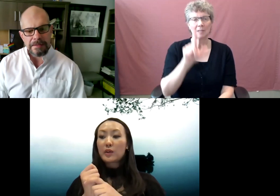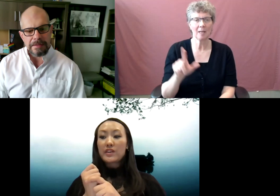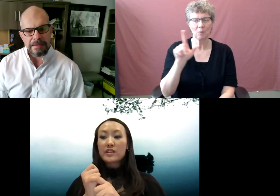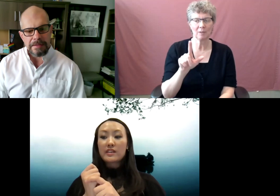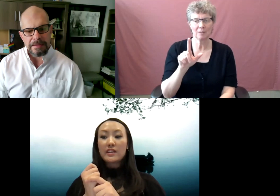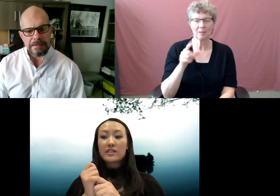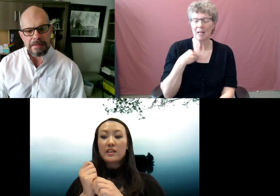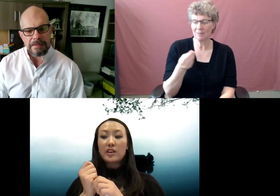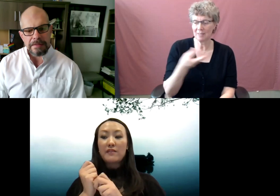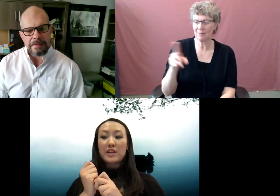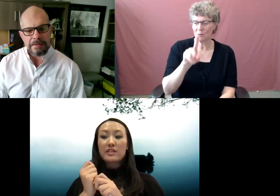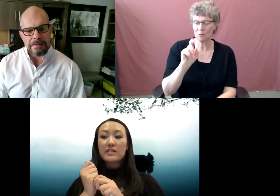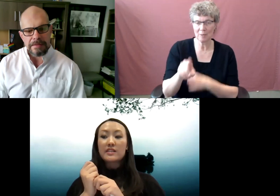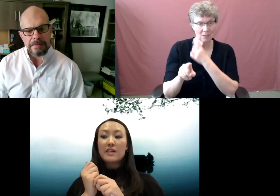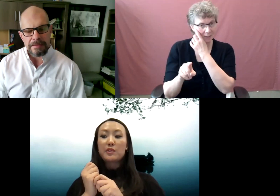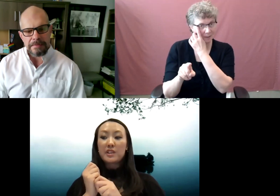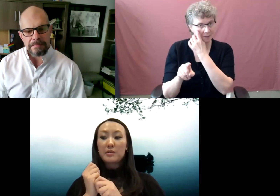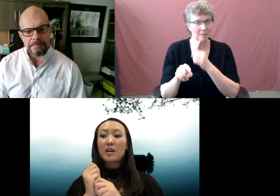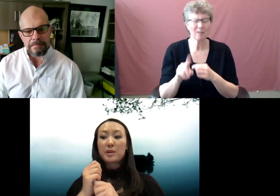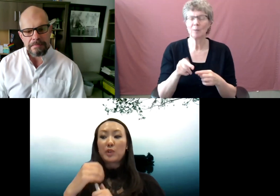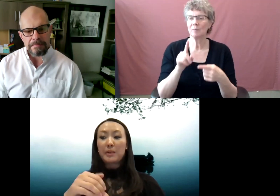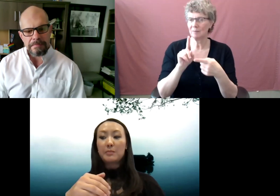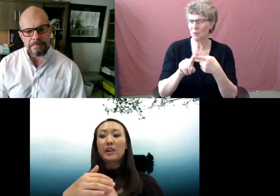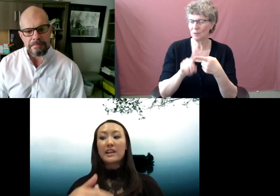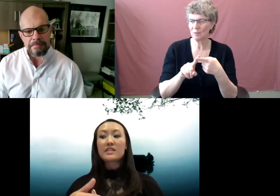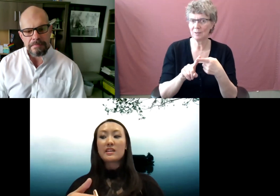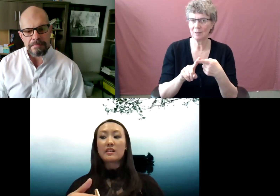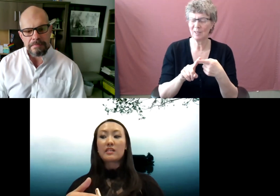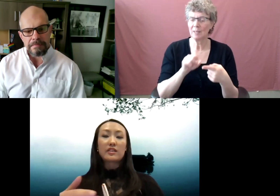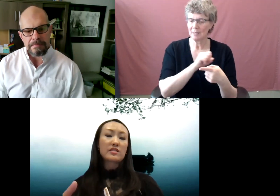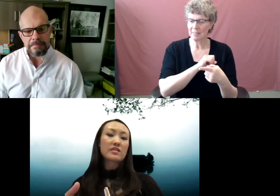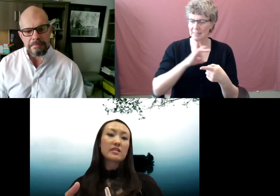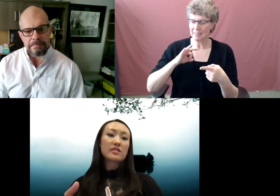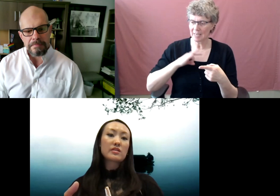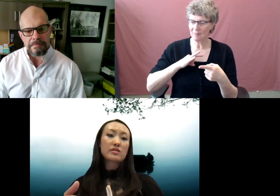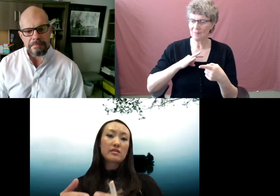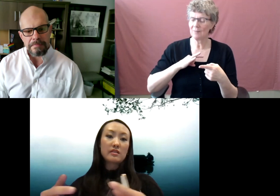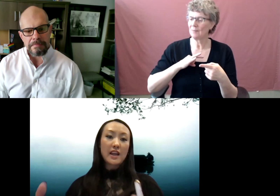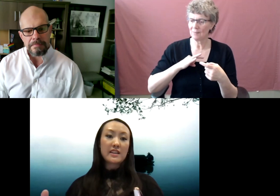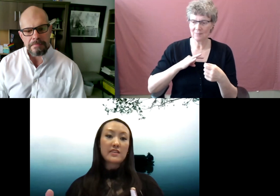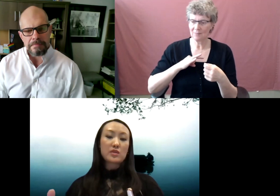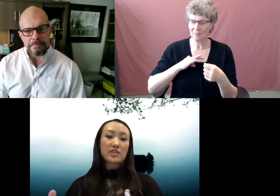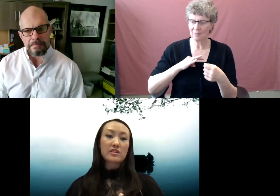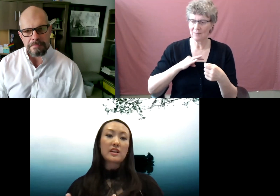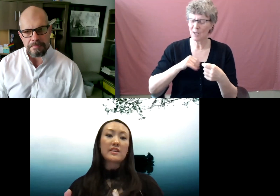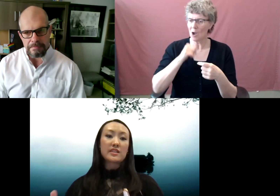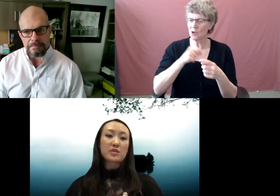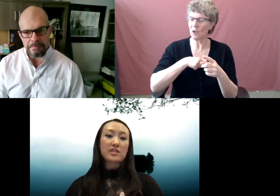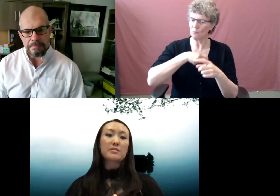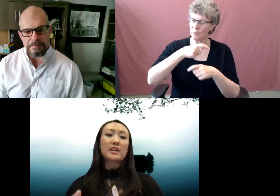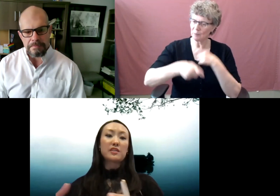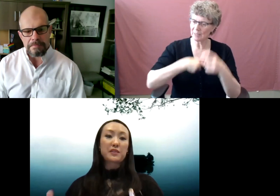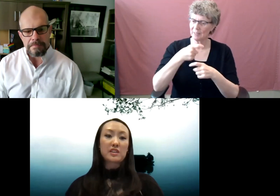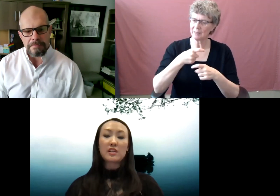uh, earlier question that, uh, you have mentioned that stuff will not be replaced in the current idea structure, IST